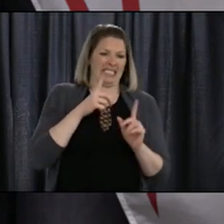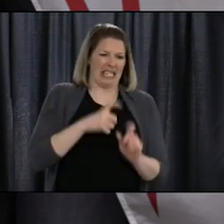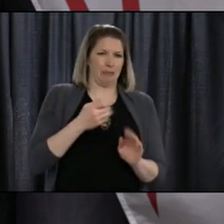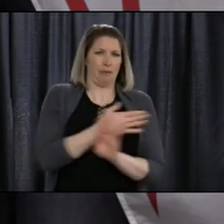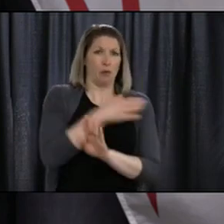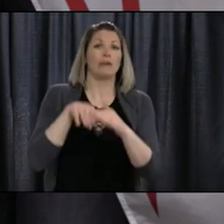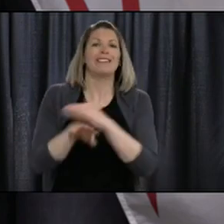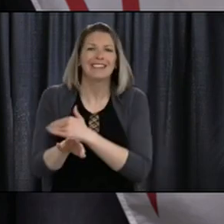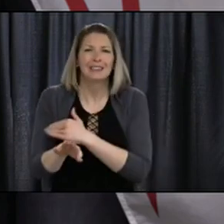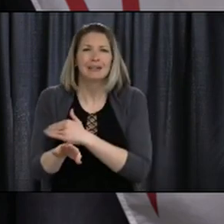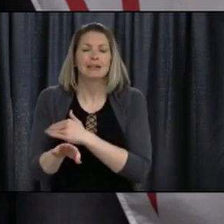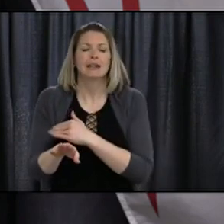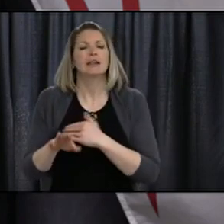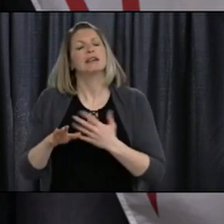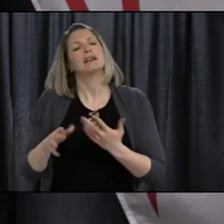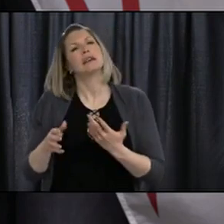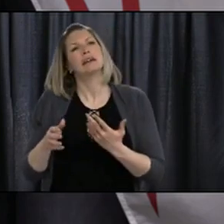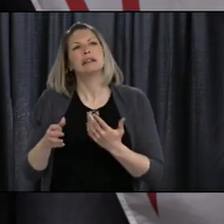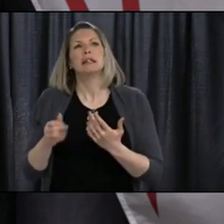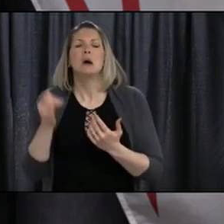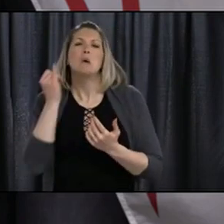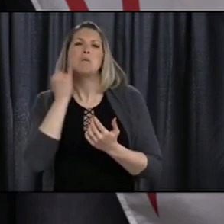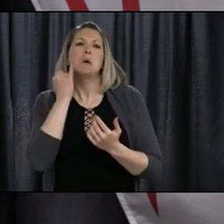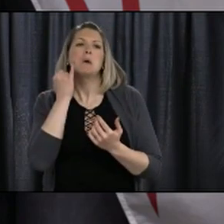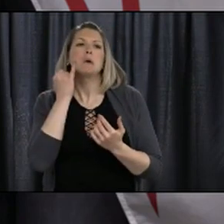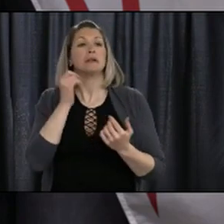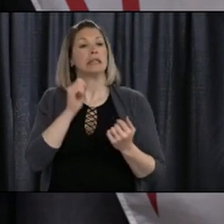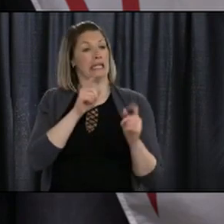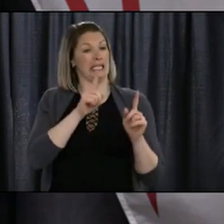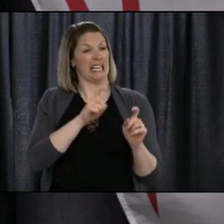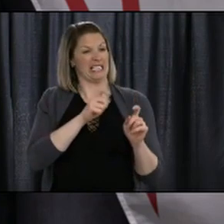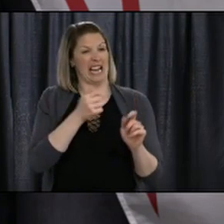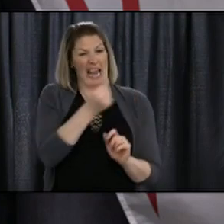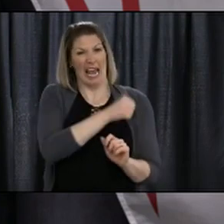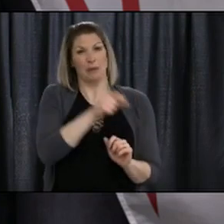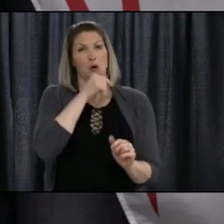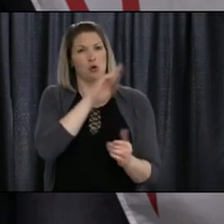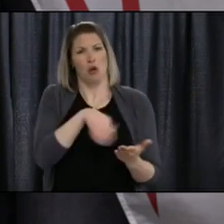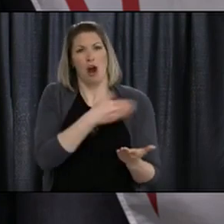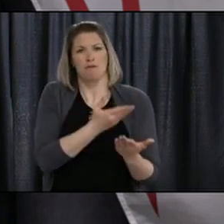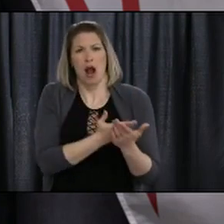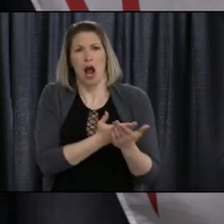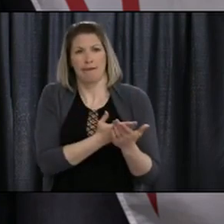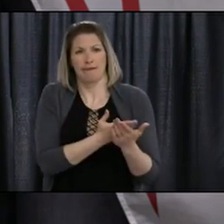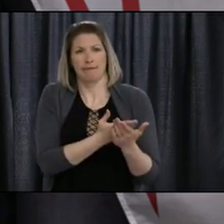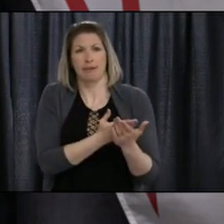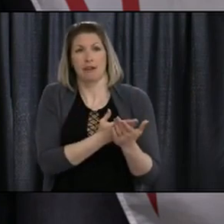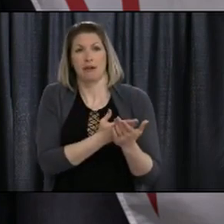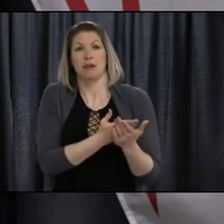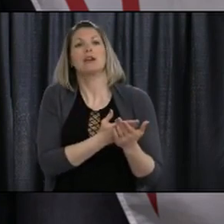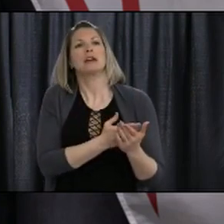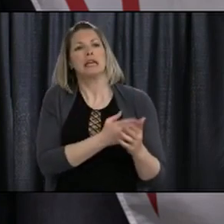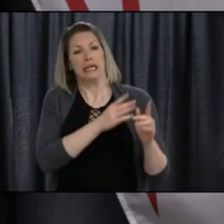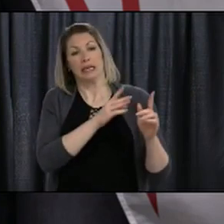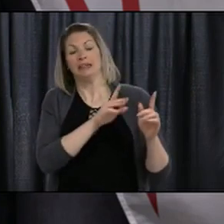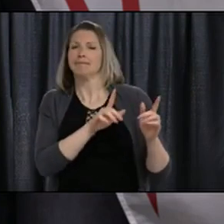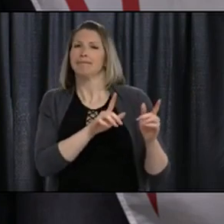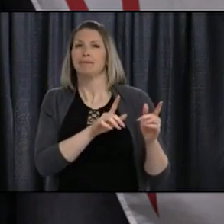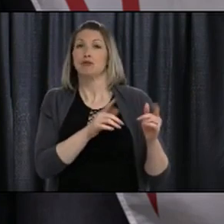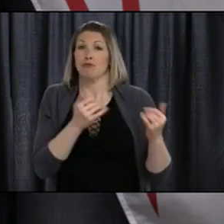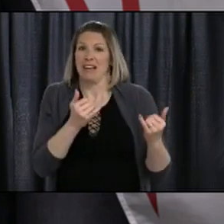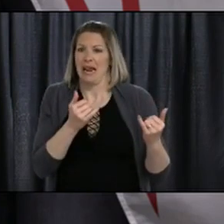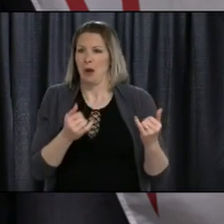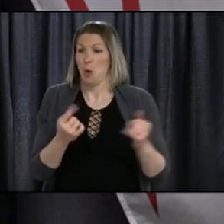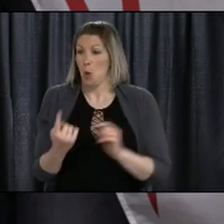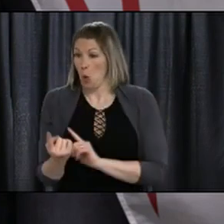testing everyone that's coming into the province, we have to do a lot of testing. The number that you need to test to find one positive is quite